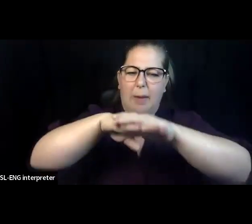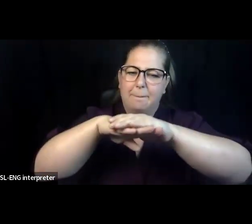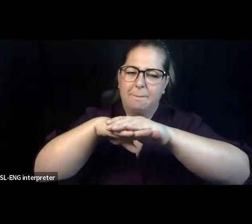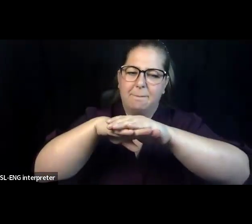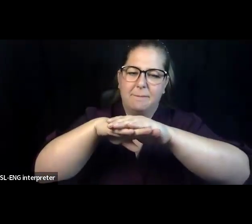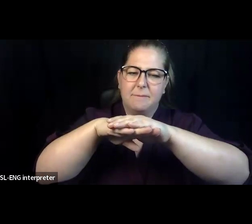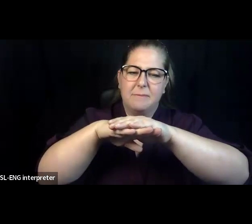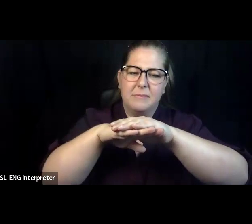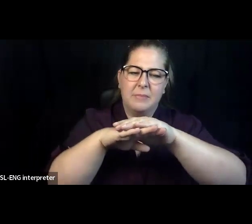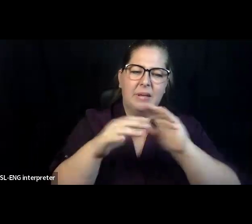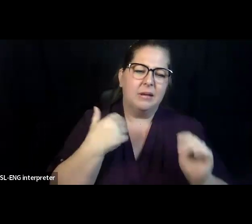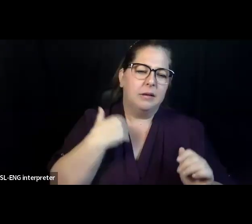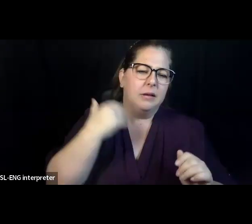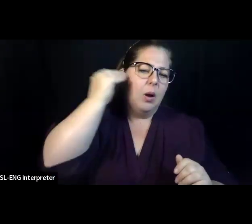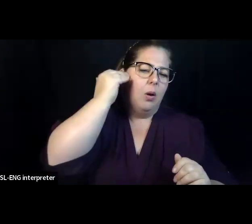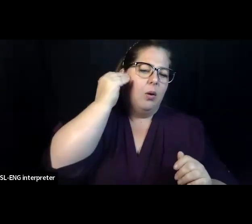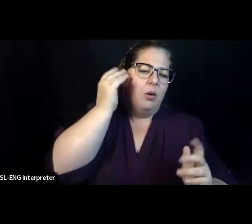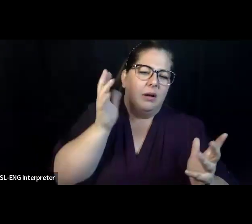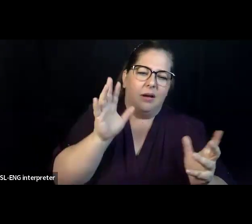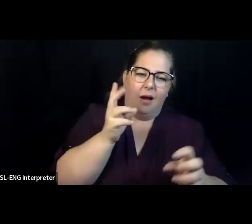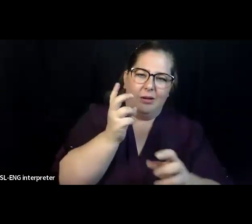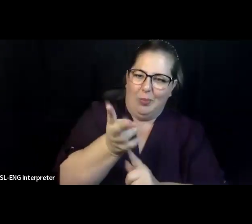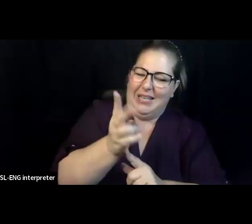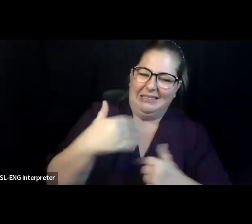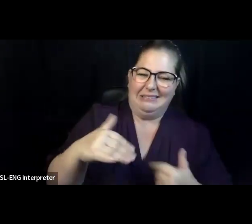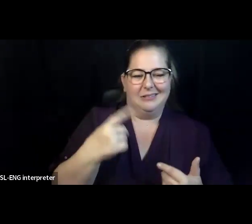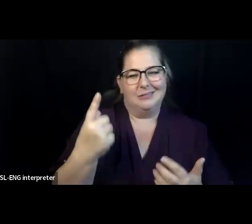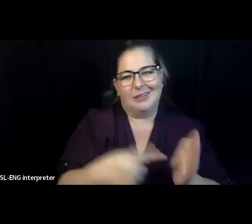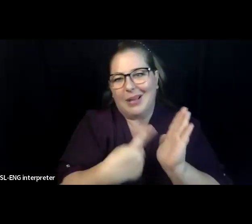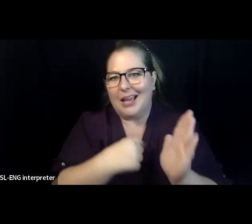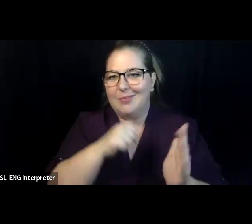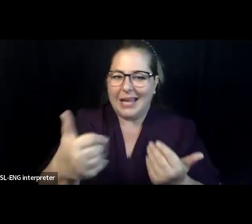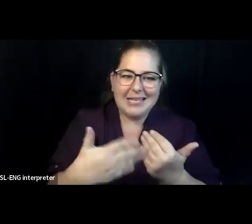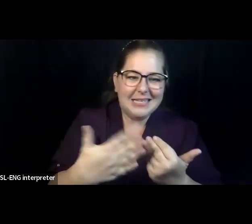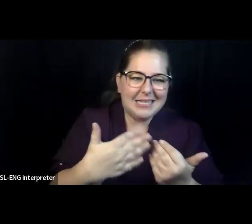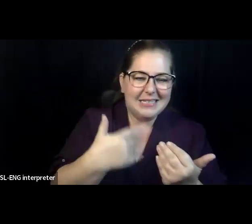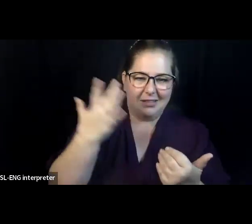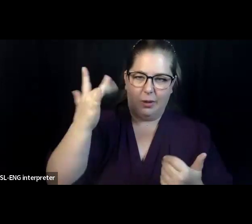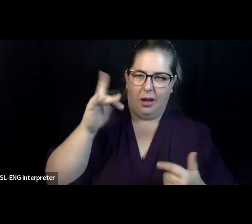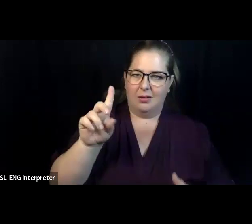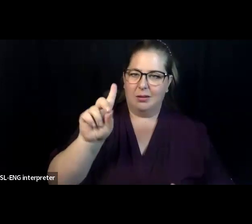hard for, um, accommodation. So if you need a little longer, but I will kind of prompt you when two minutes is up.